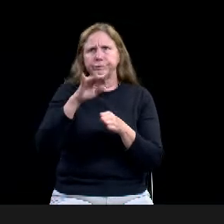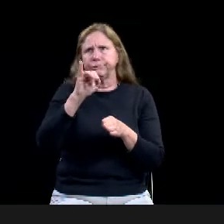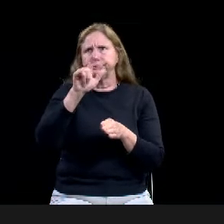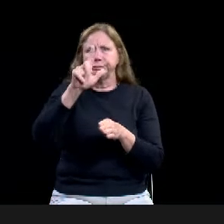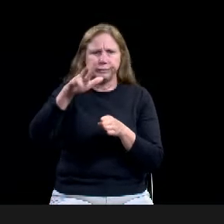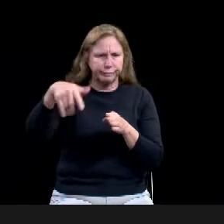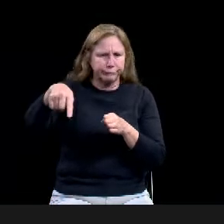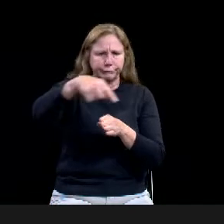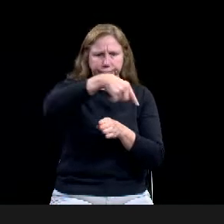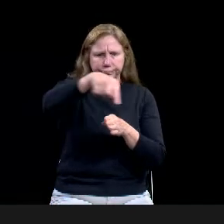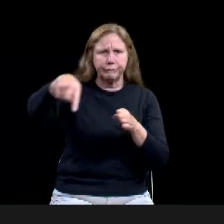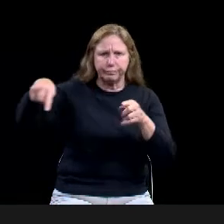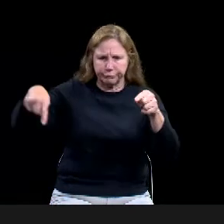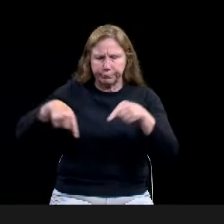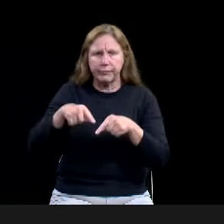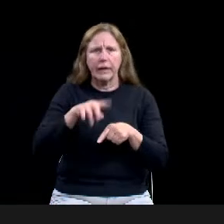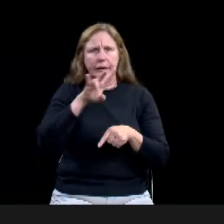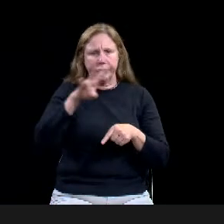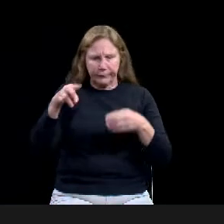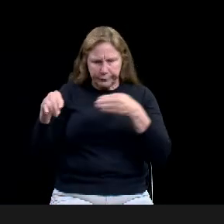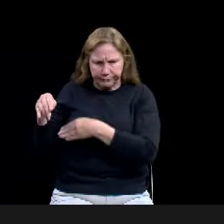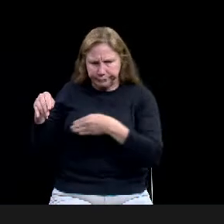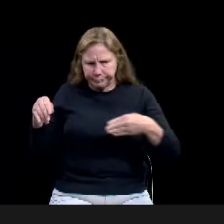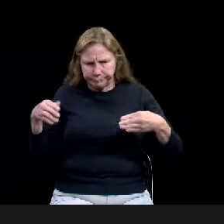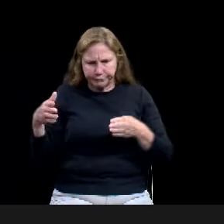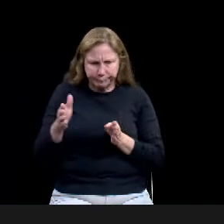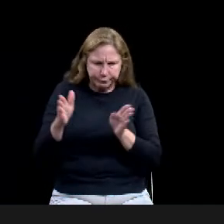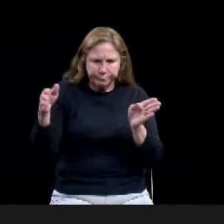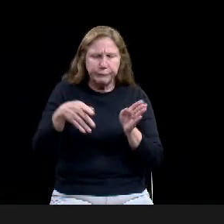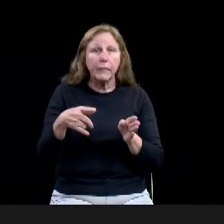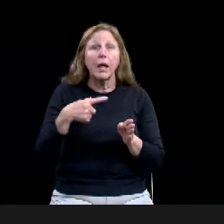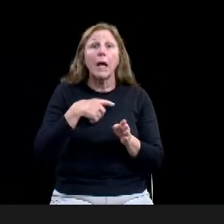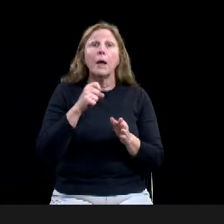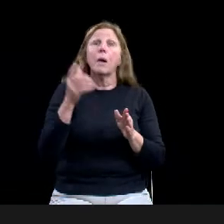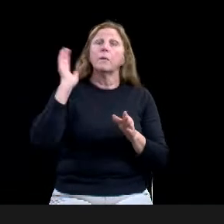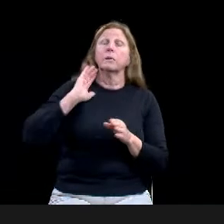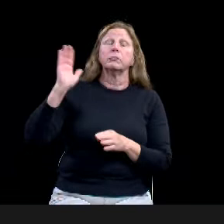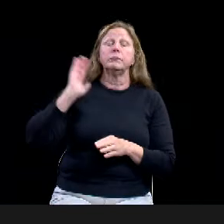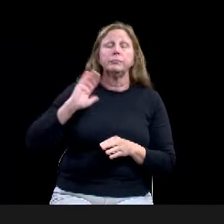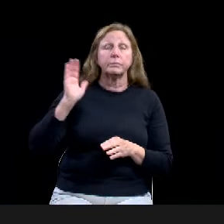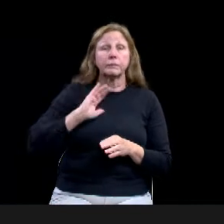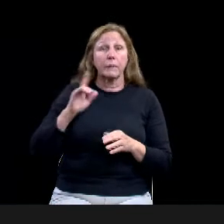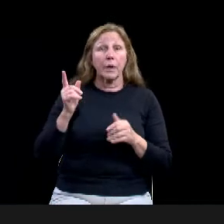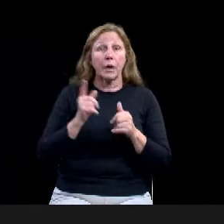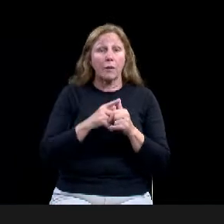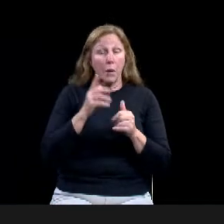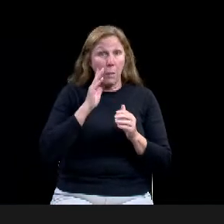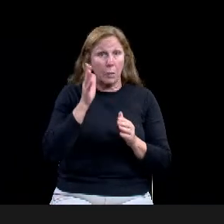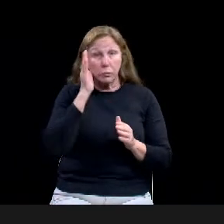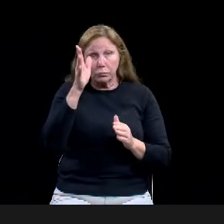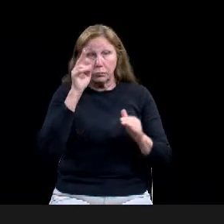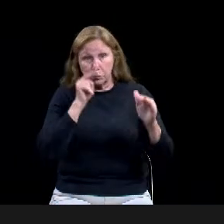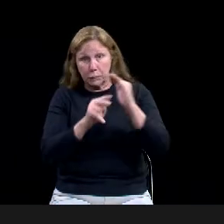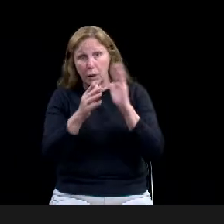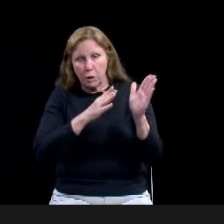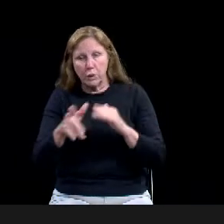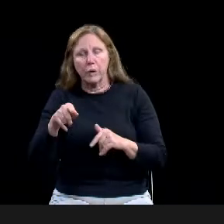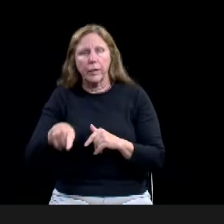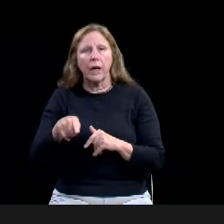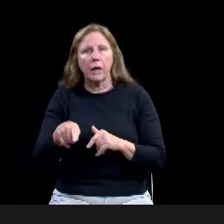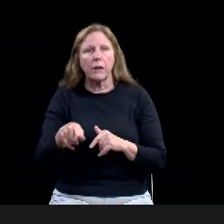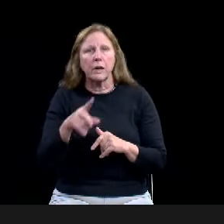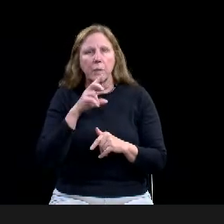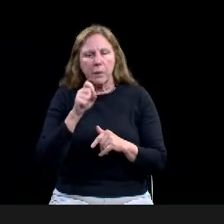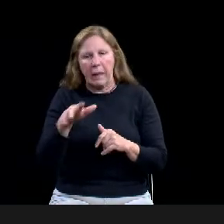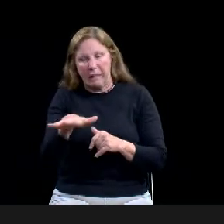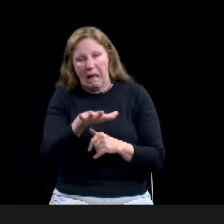plan with a conference of plan, the idea was, you know, this could be an area potentially that, uh, could, uh, be a, uh, a job